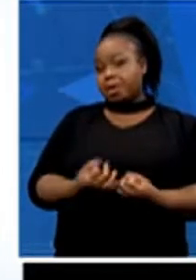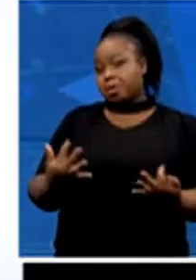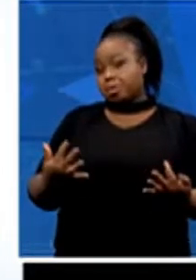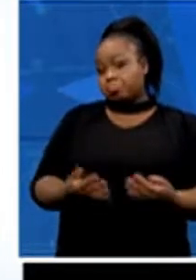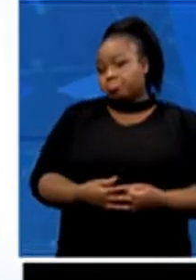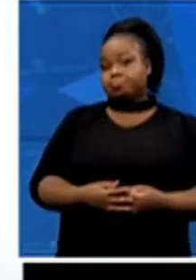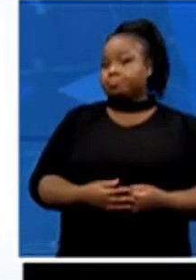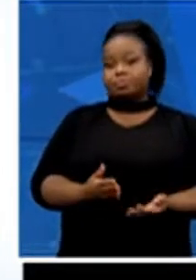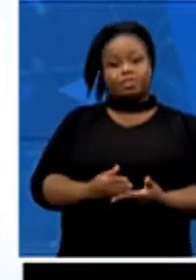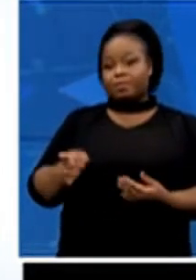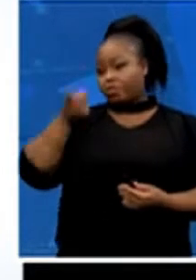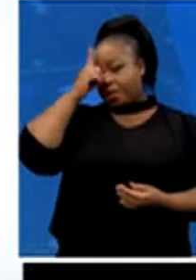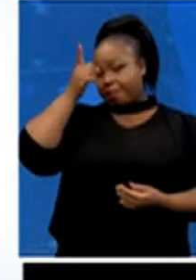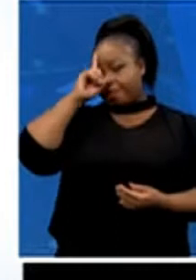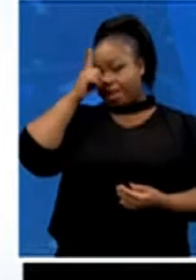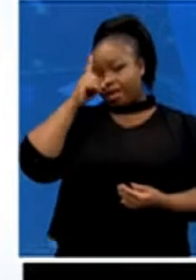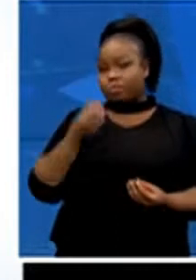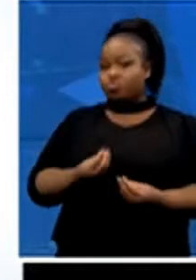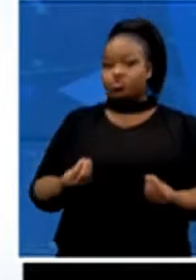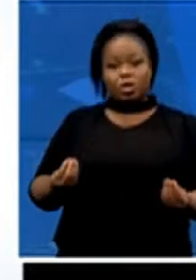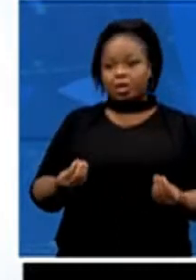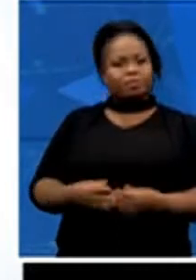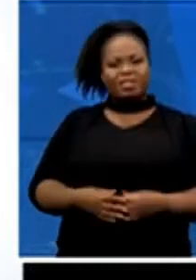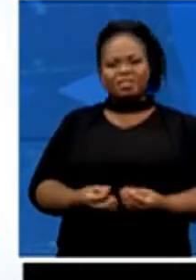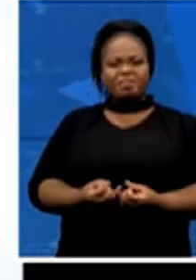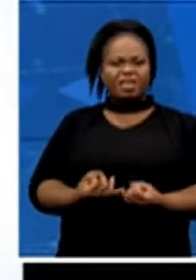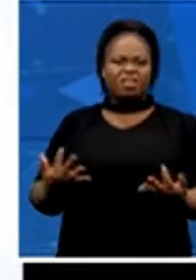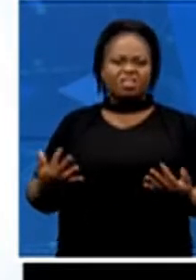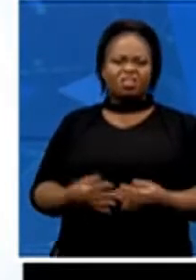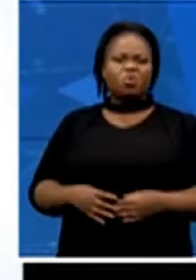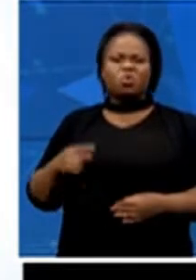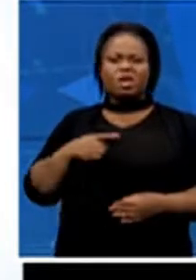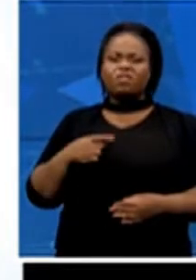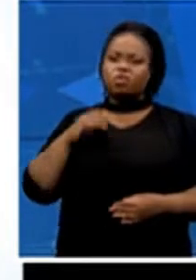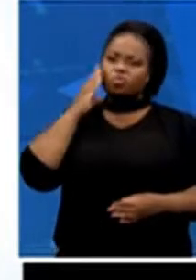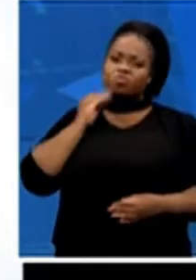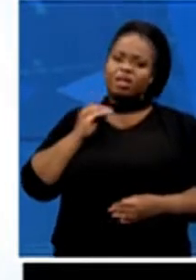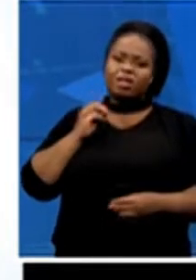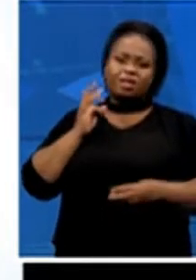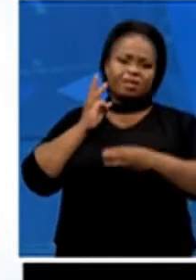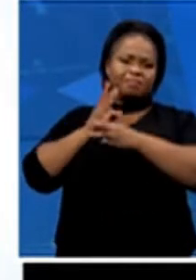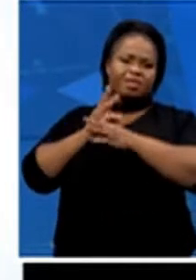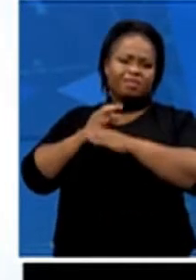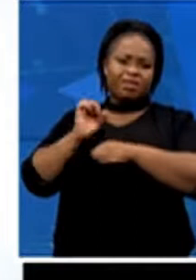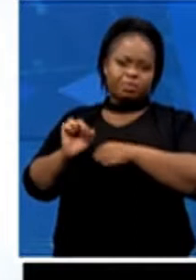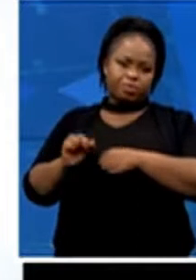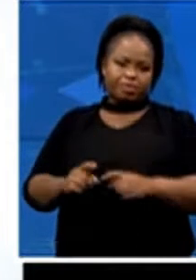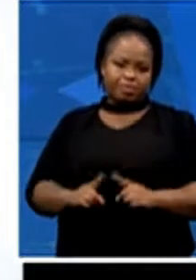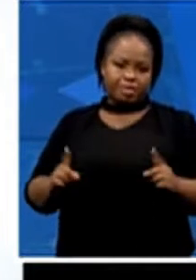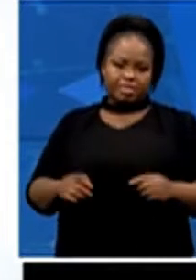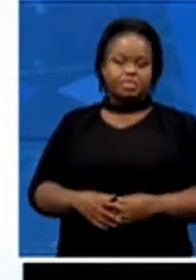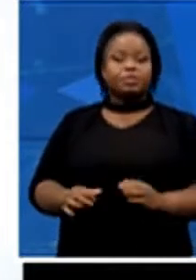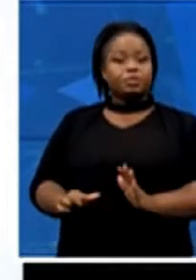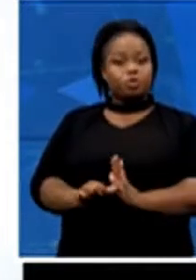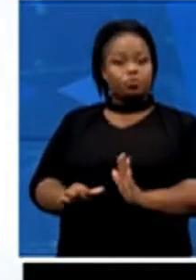a lot of them was from their grannies. But really, that is really important. And lots of them spoke about